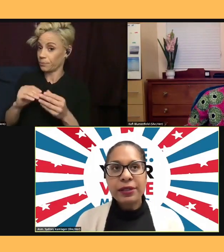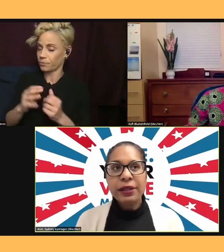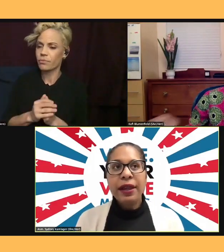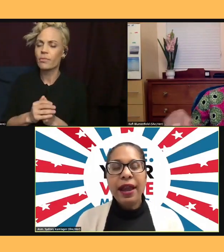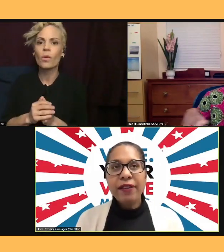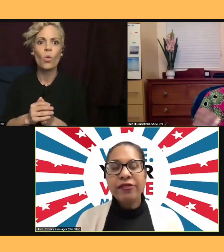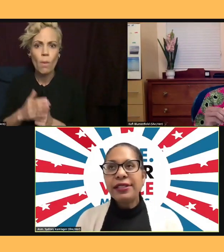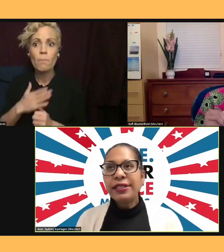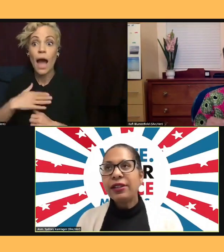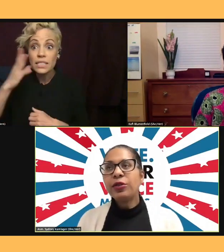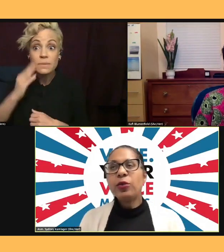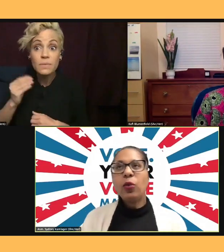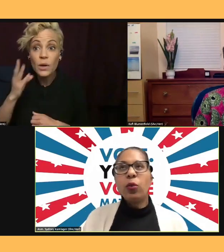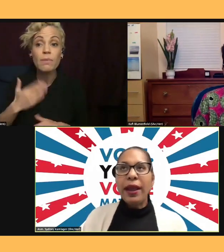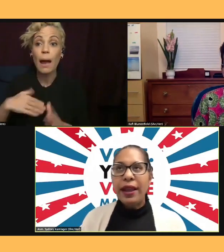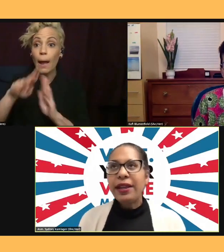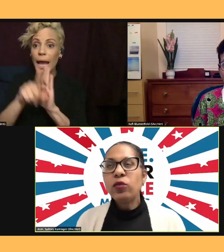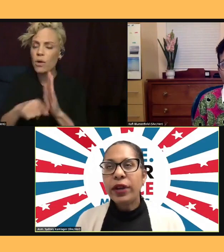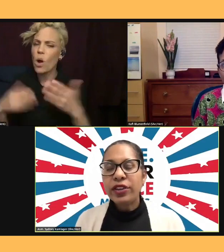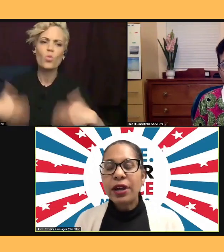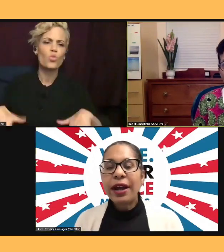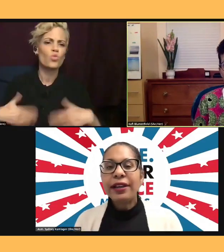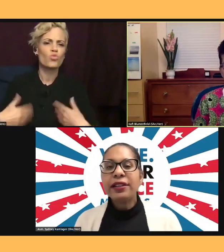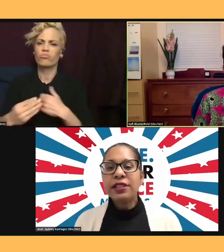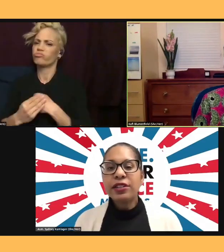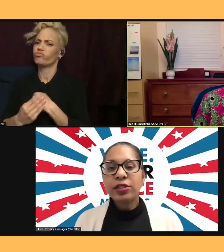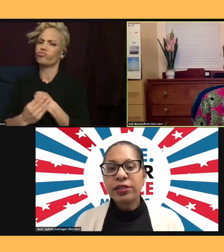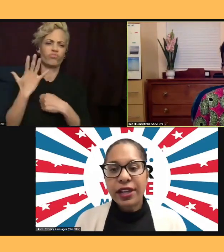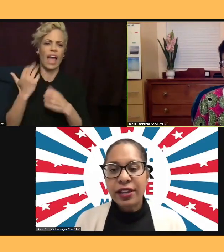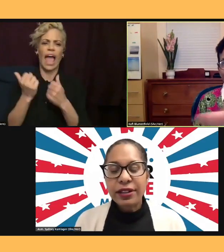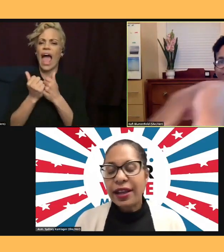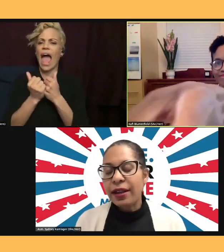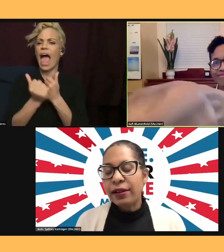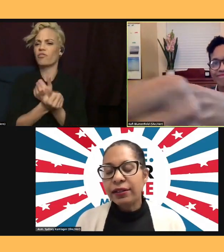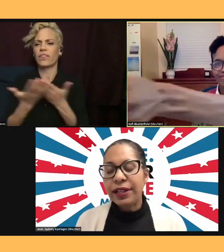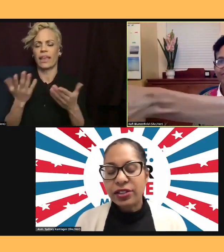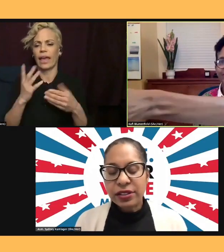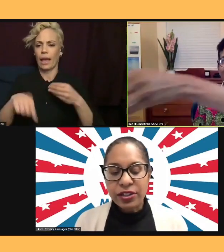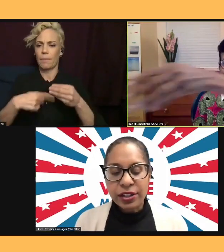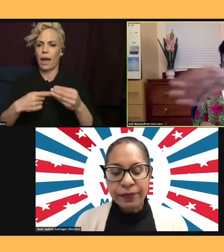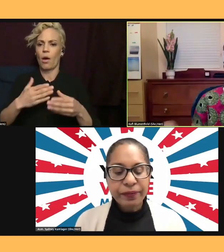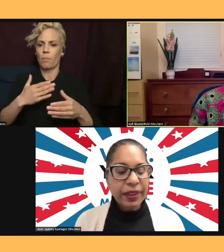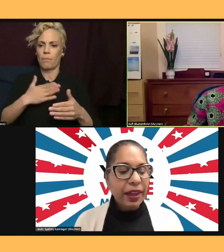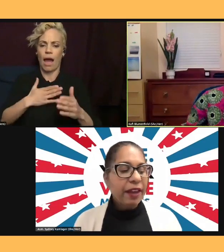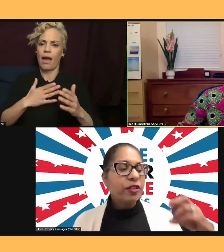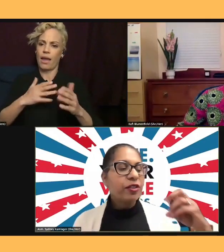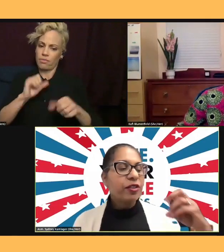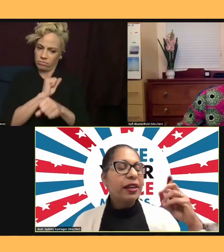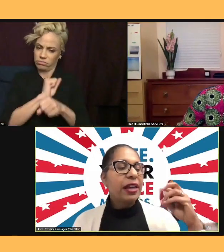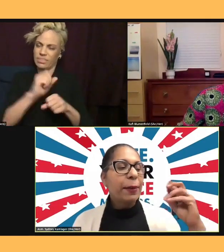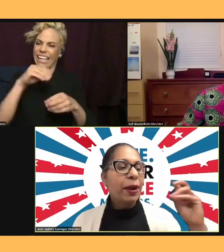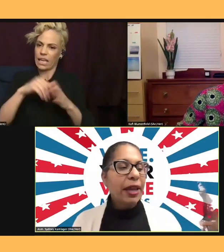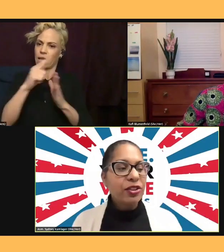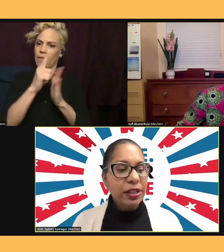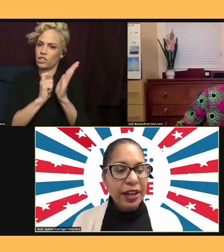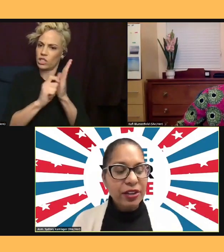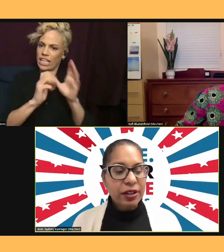single way in which I consider legislation. If you're thinking about education,